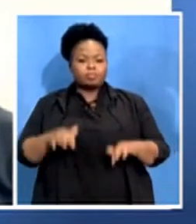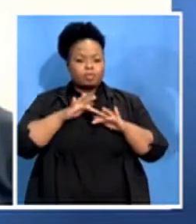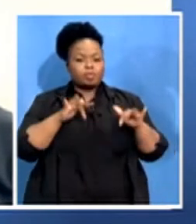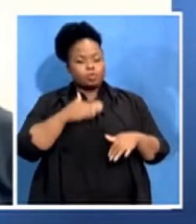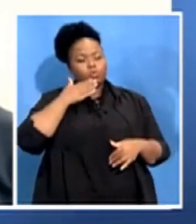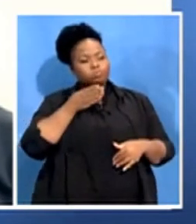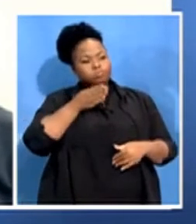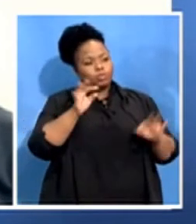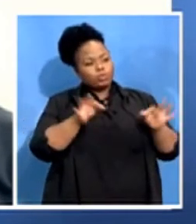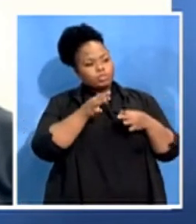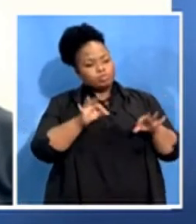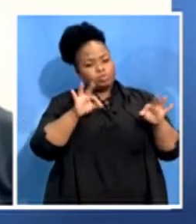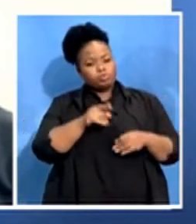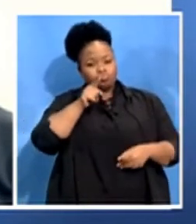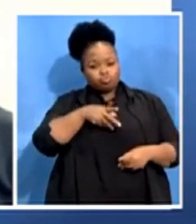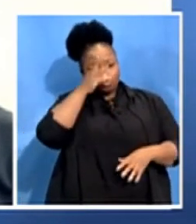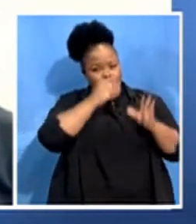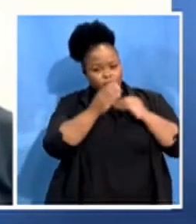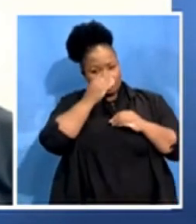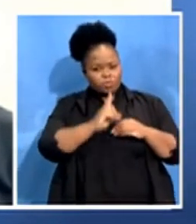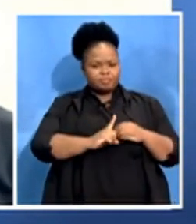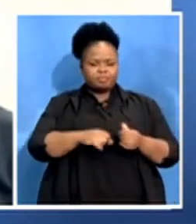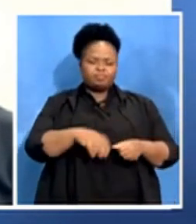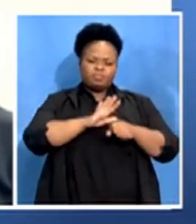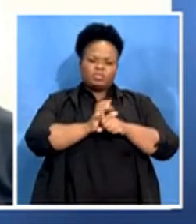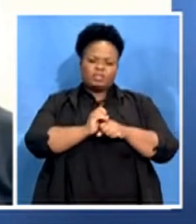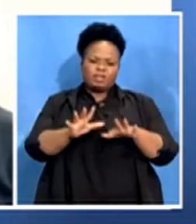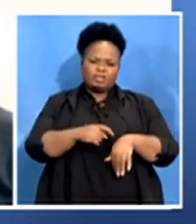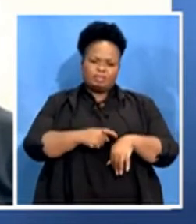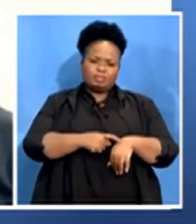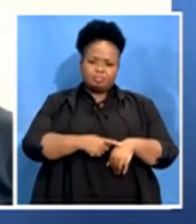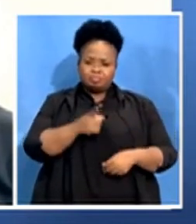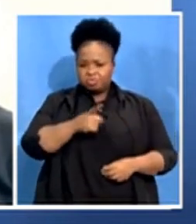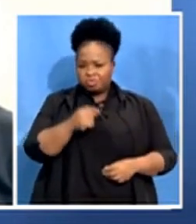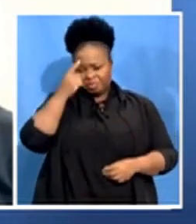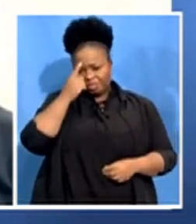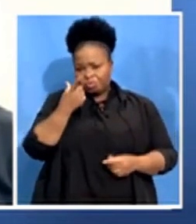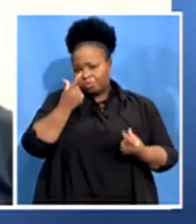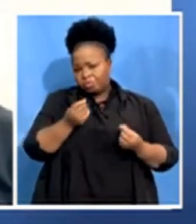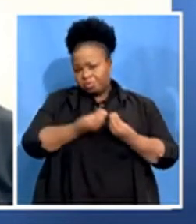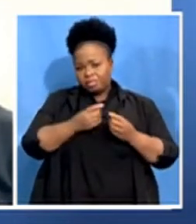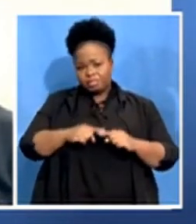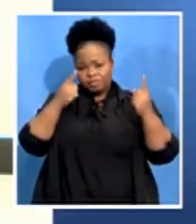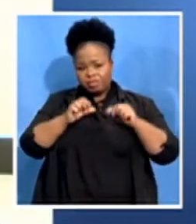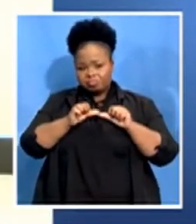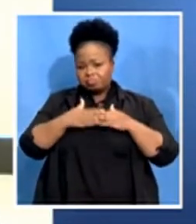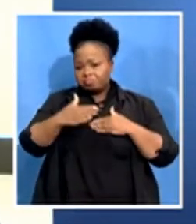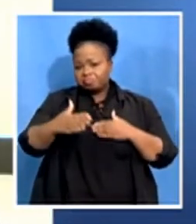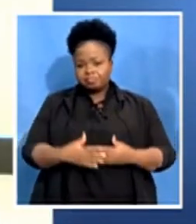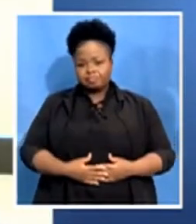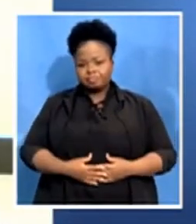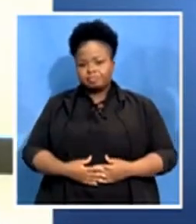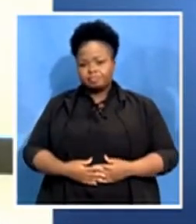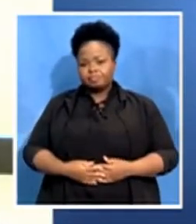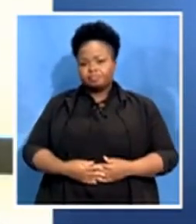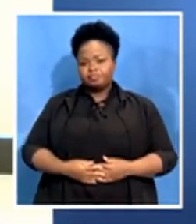from this covet 19 phase are you going to do things differently going forward? Yes it's it's a